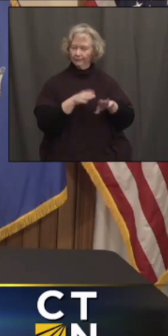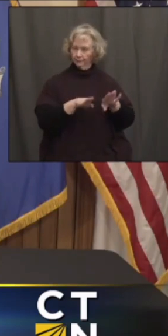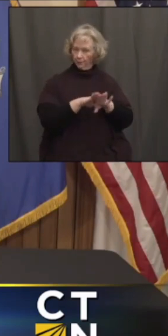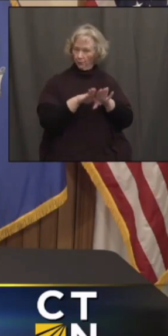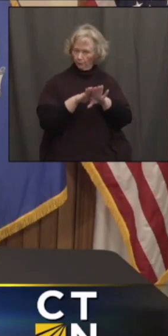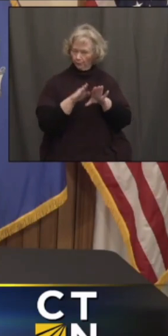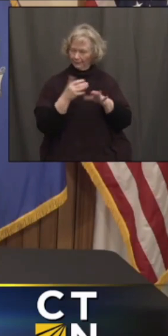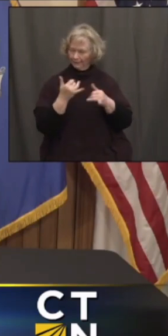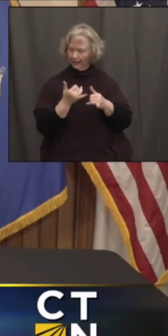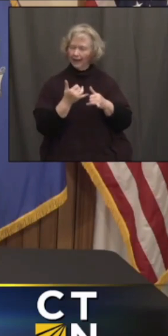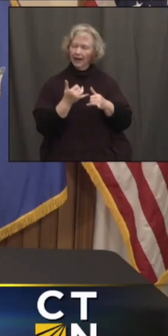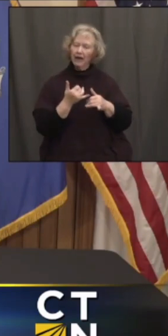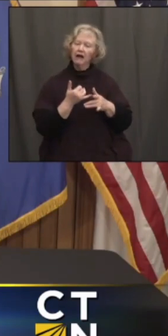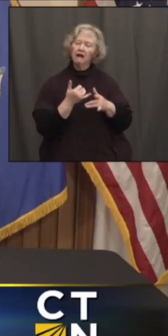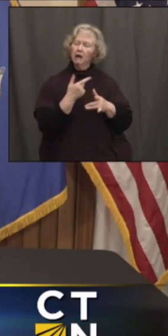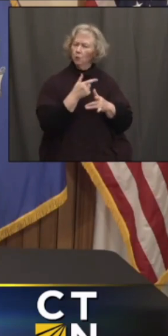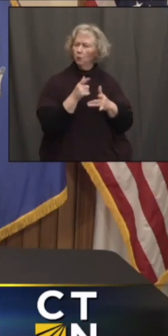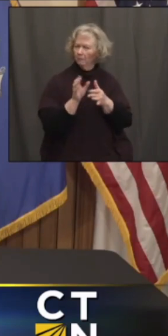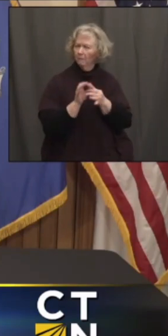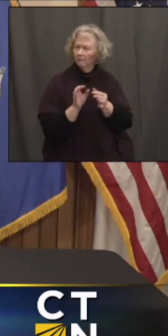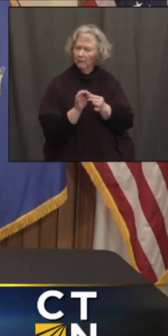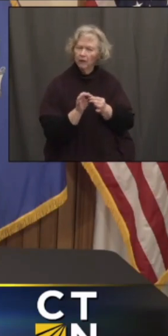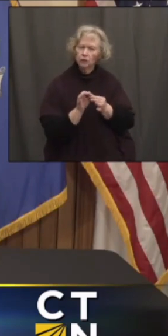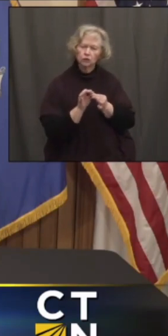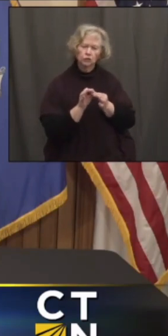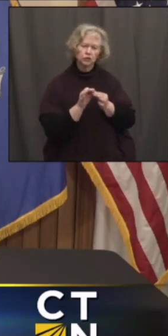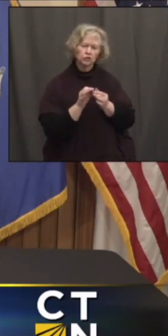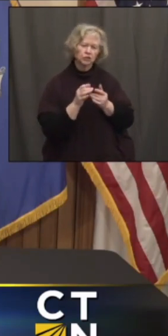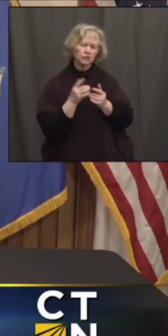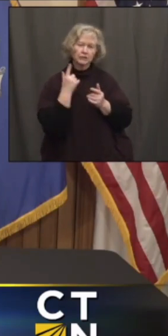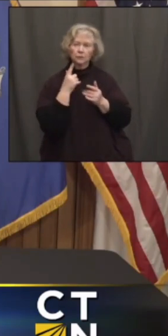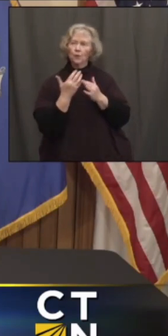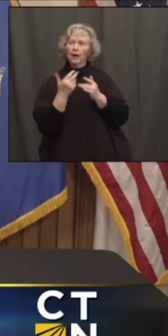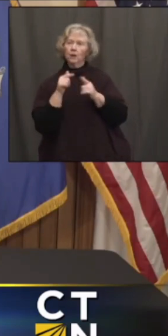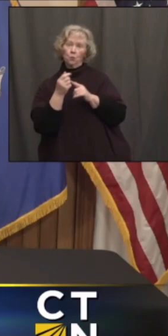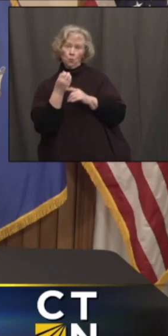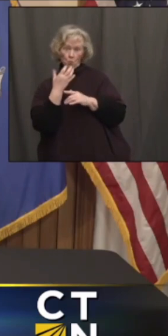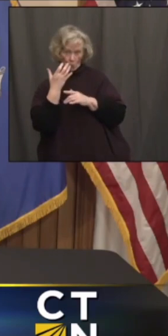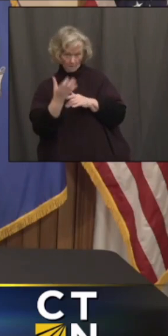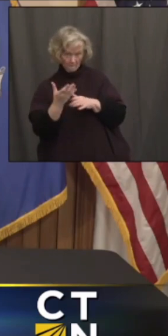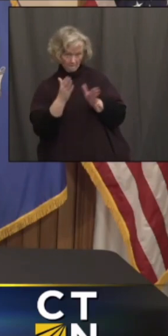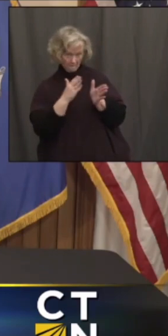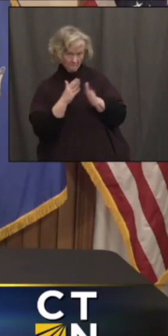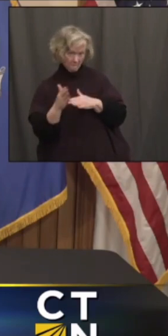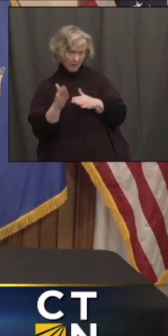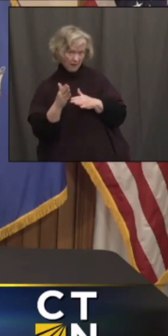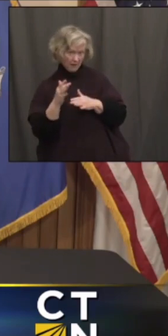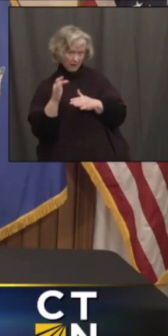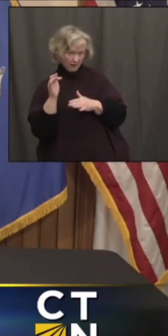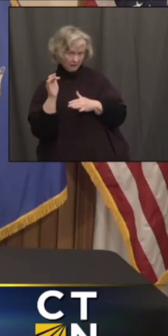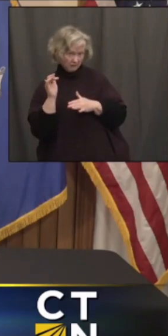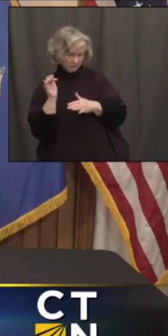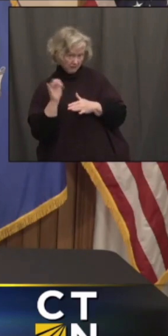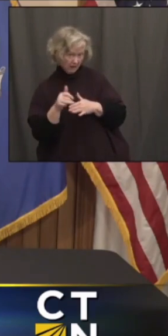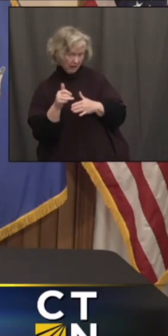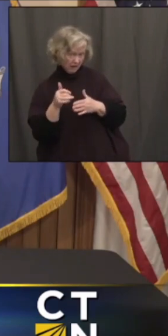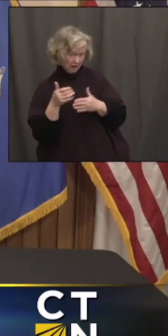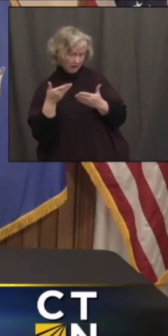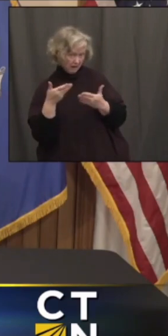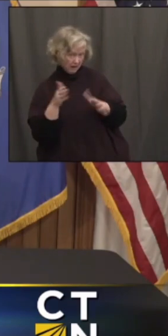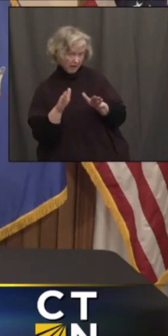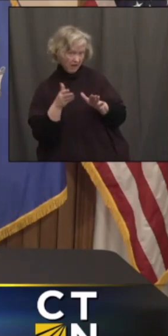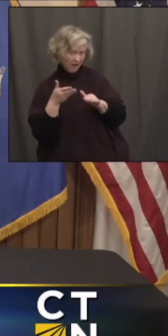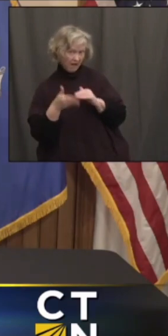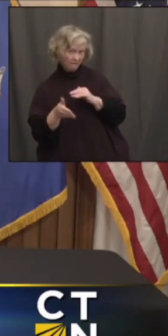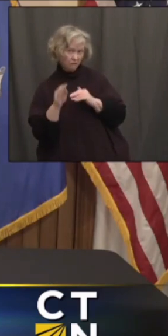and you did mention about warmer weather. Will that be included in anything after March